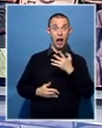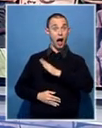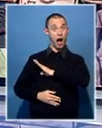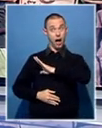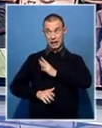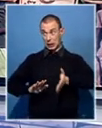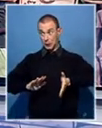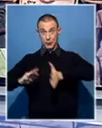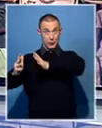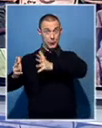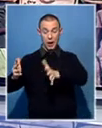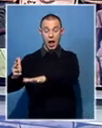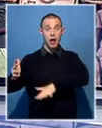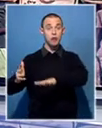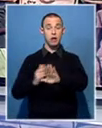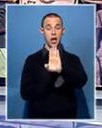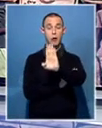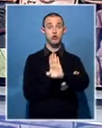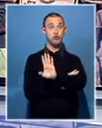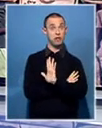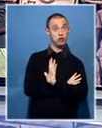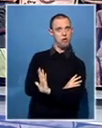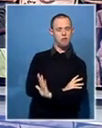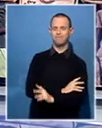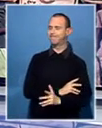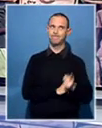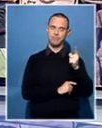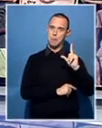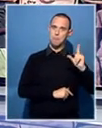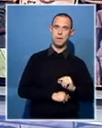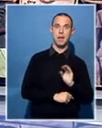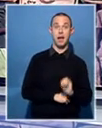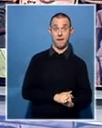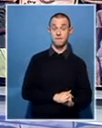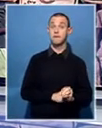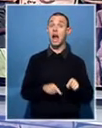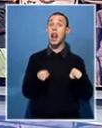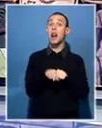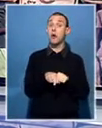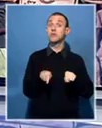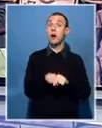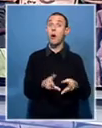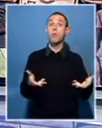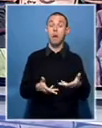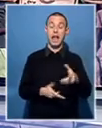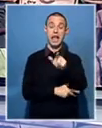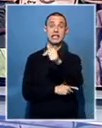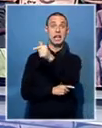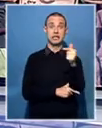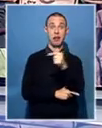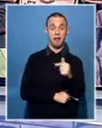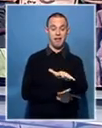in Tanzania over the political crisis in that country. South Africa's Deputy President Suru Ramaphosa attended the meeting.